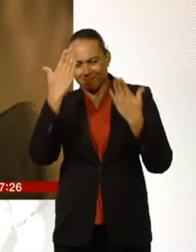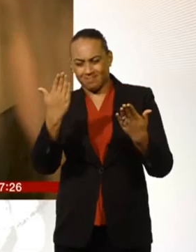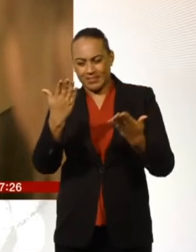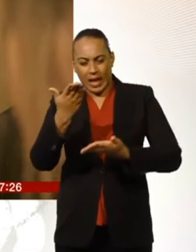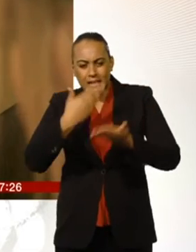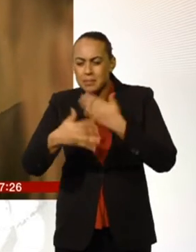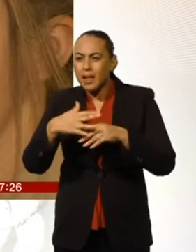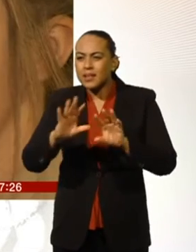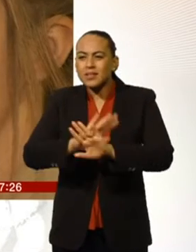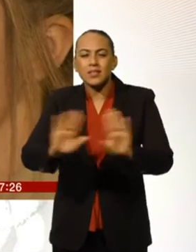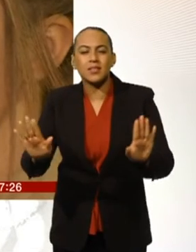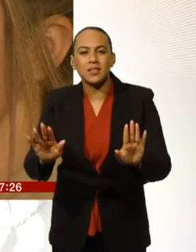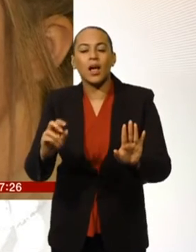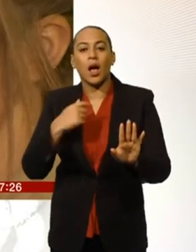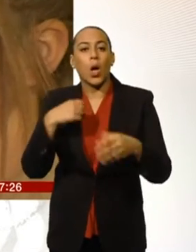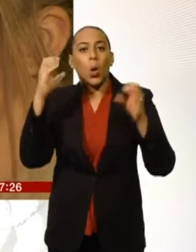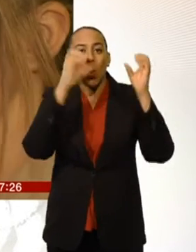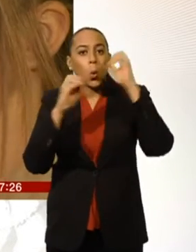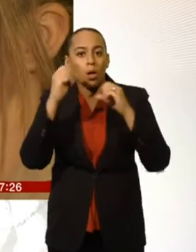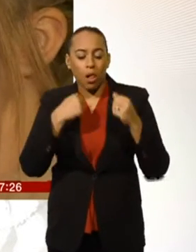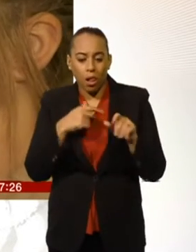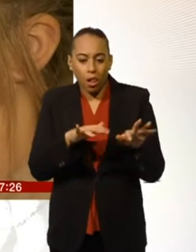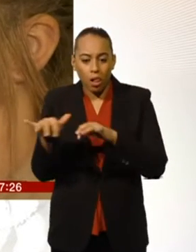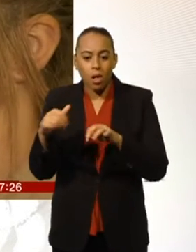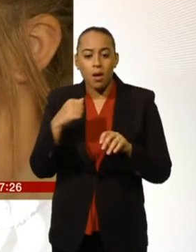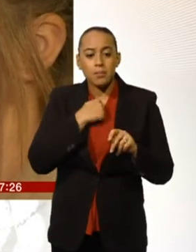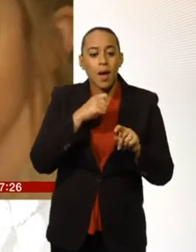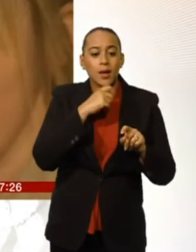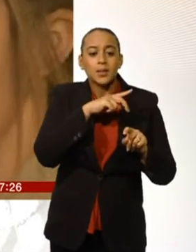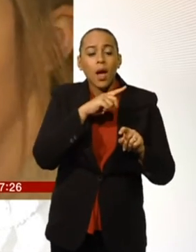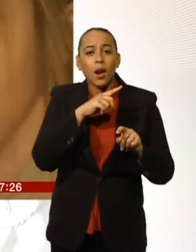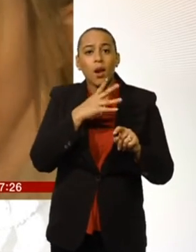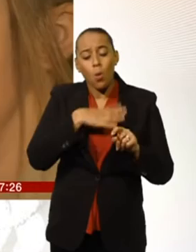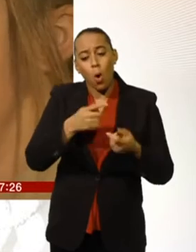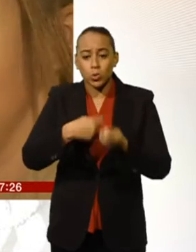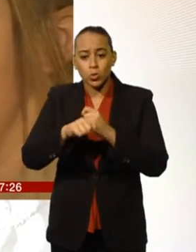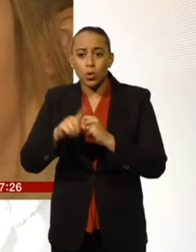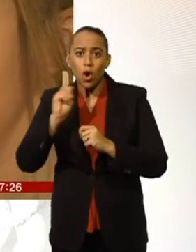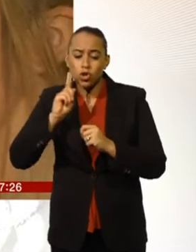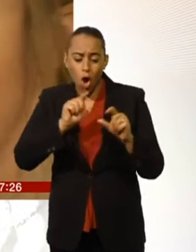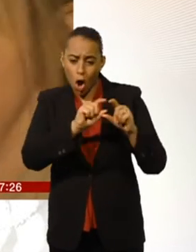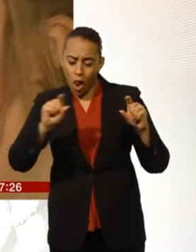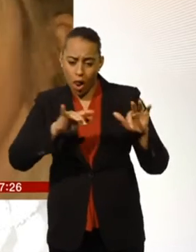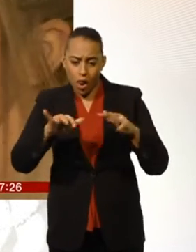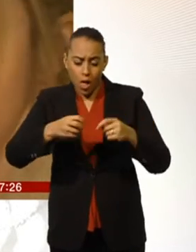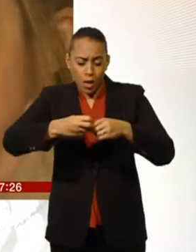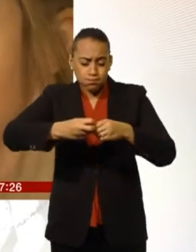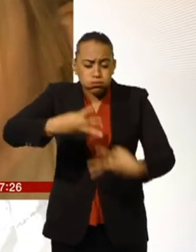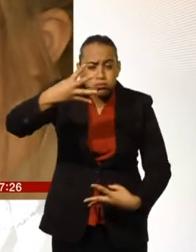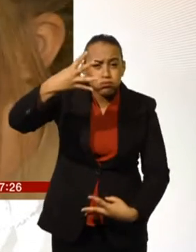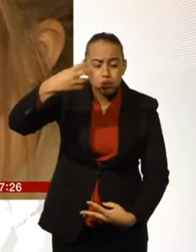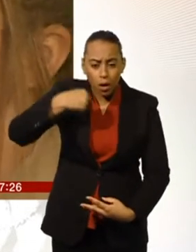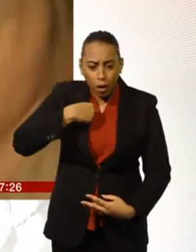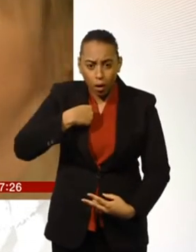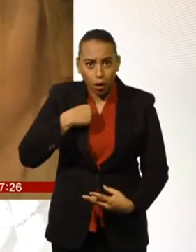anything. typed into Google, my son wants to be a girl and all these things popped up and I had no idea,